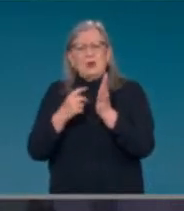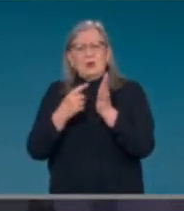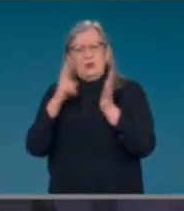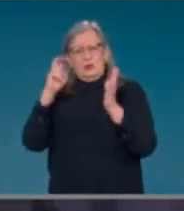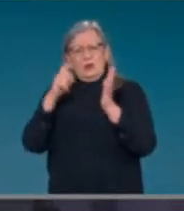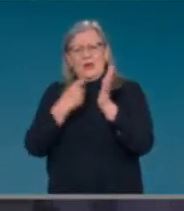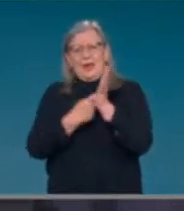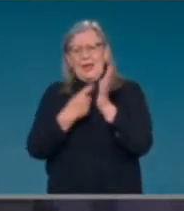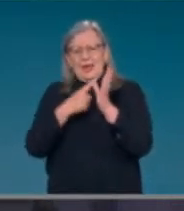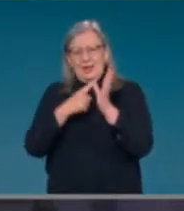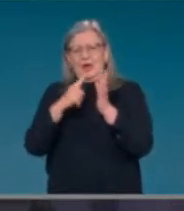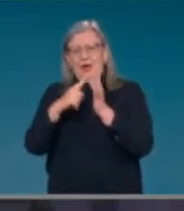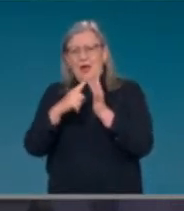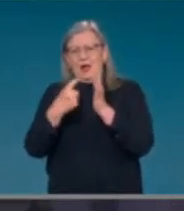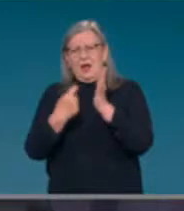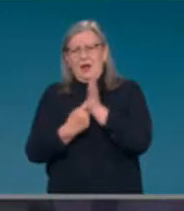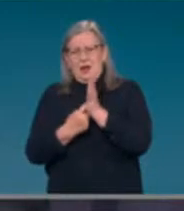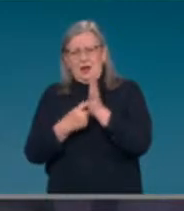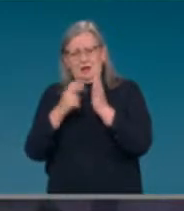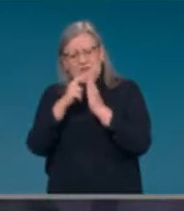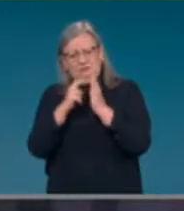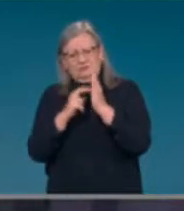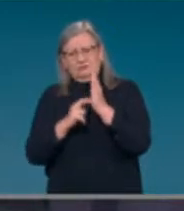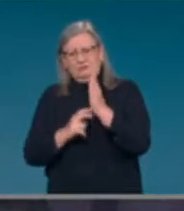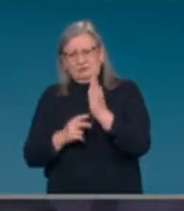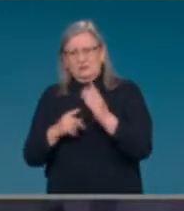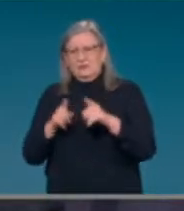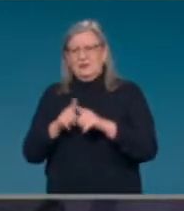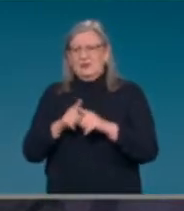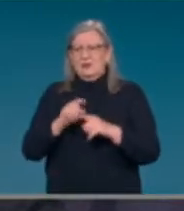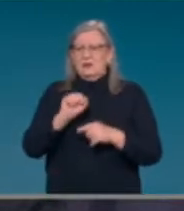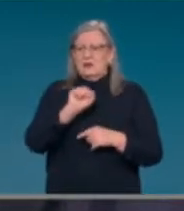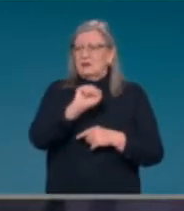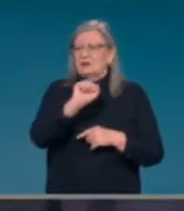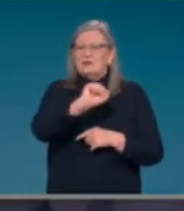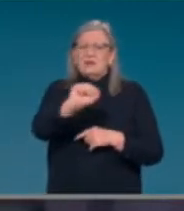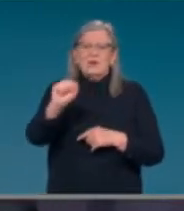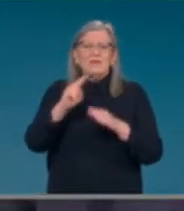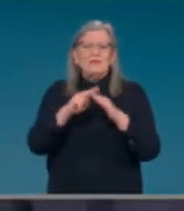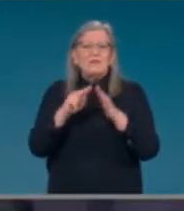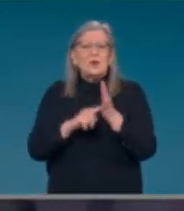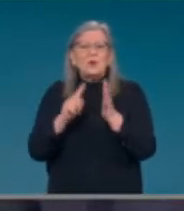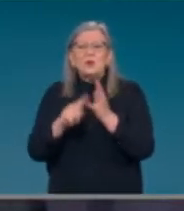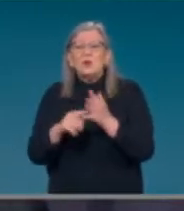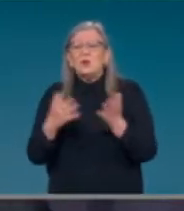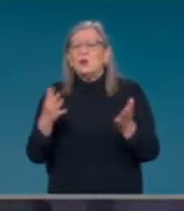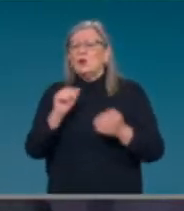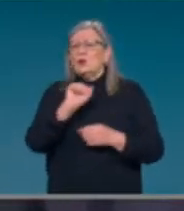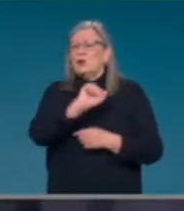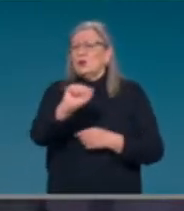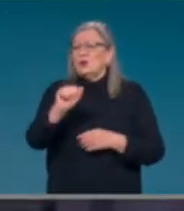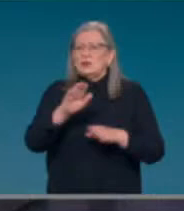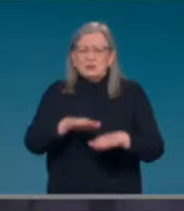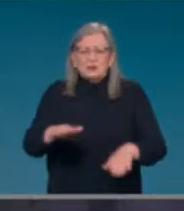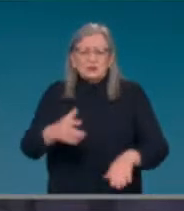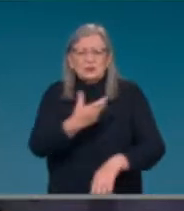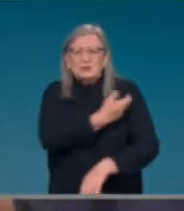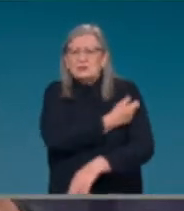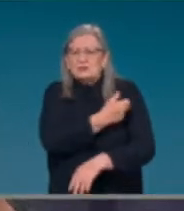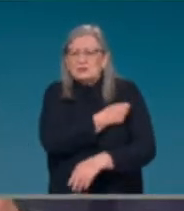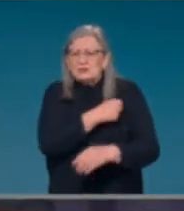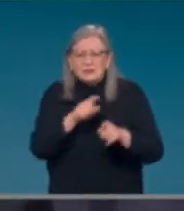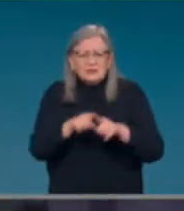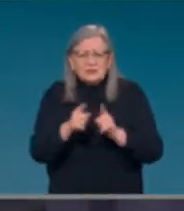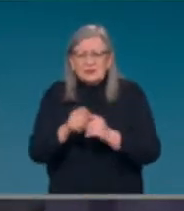your flu vaccine, your children's national immunization program, vaccinations, and your